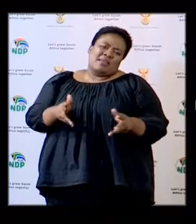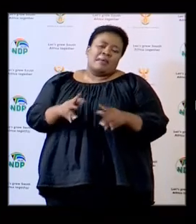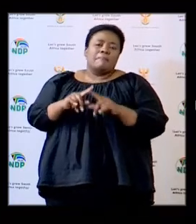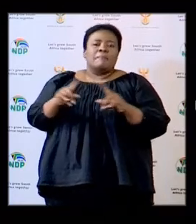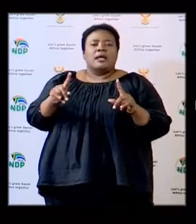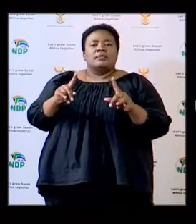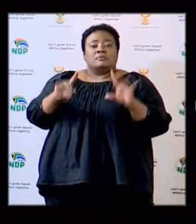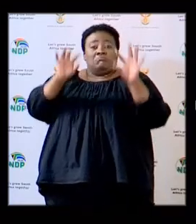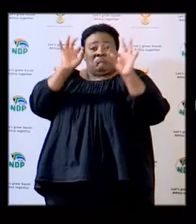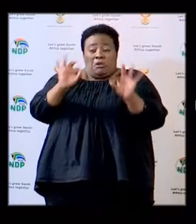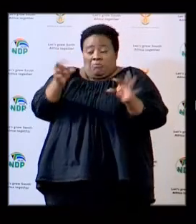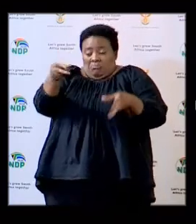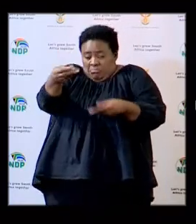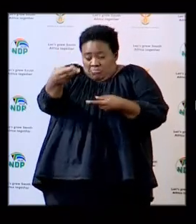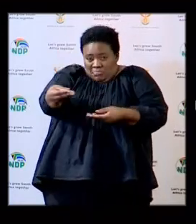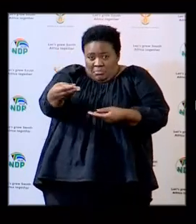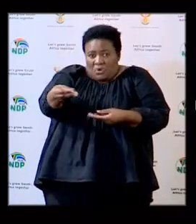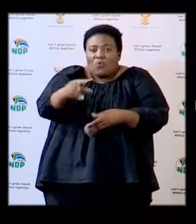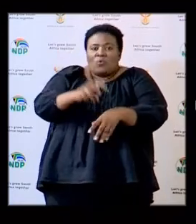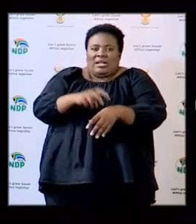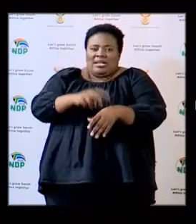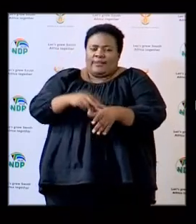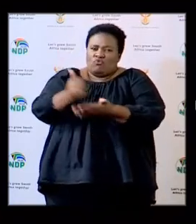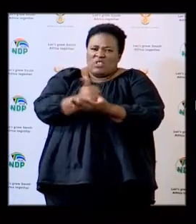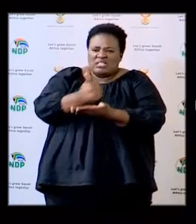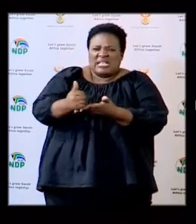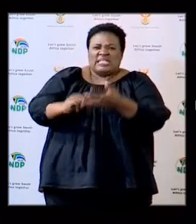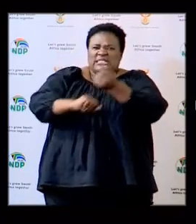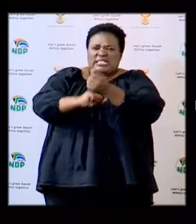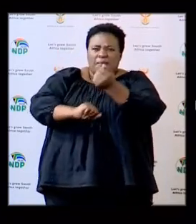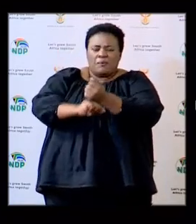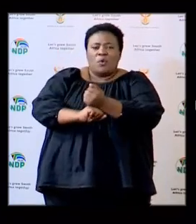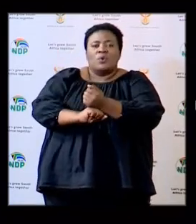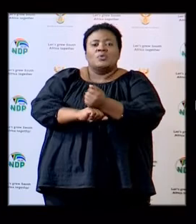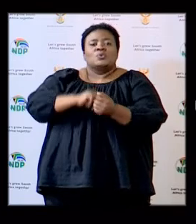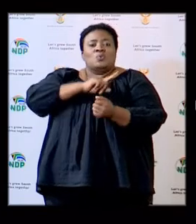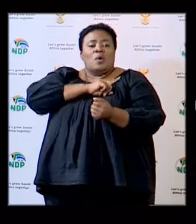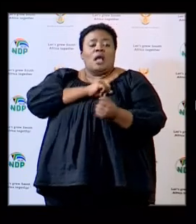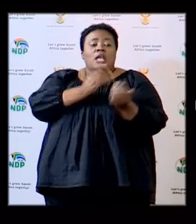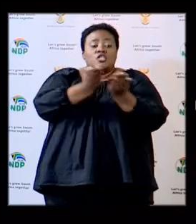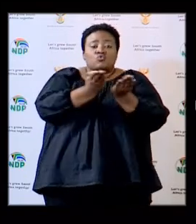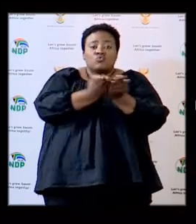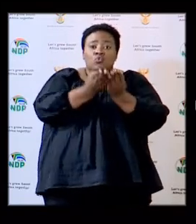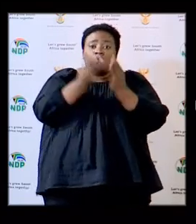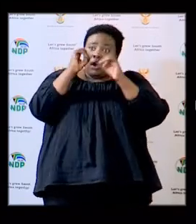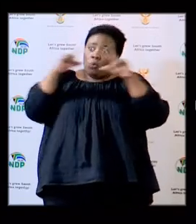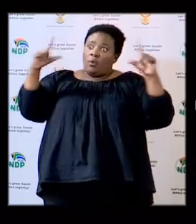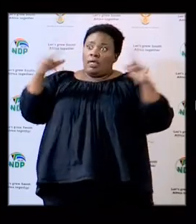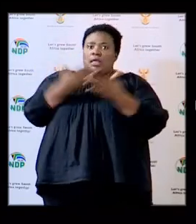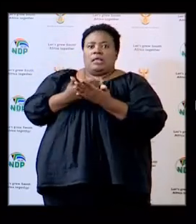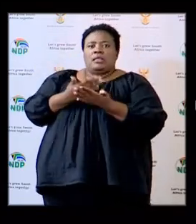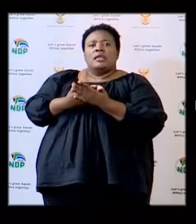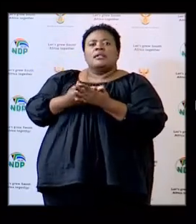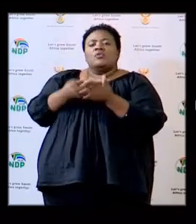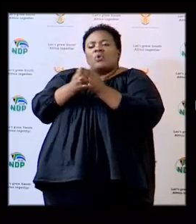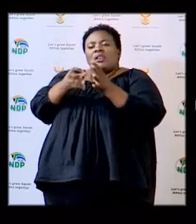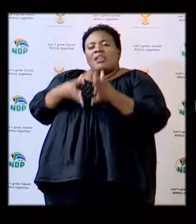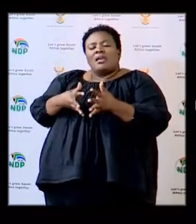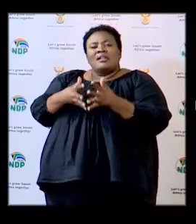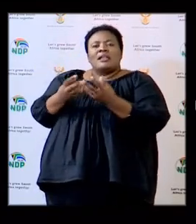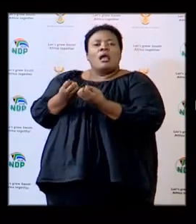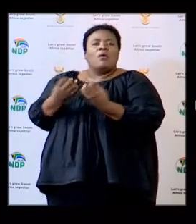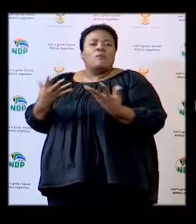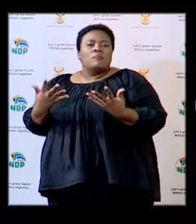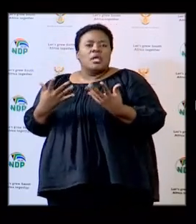learning without proper documentation that is registration support so that the school can be aware that the learners continue